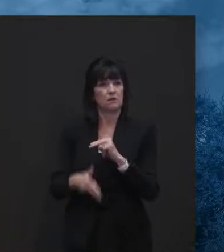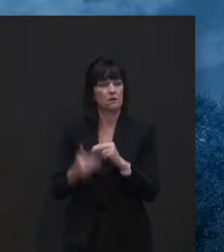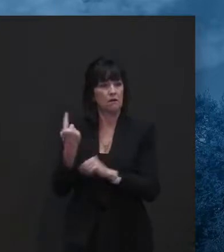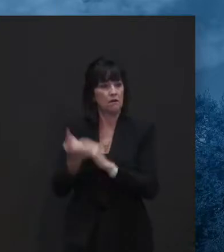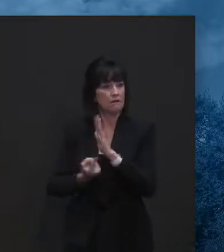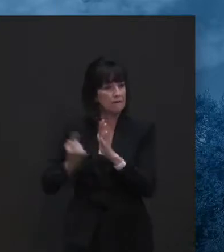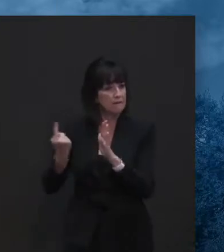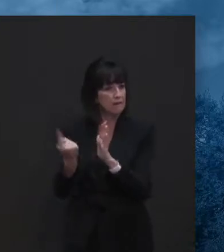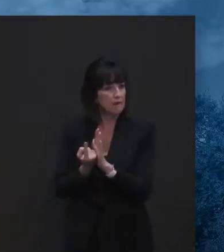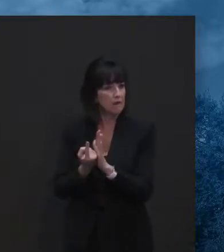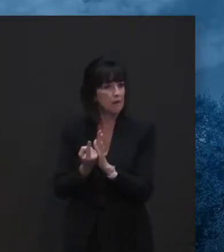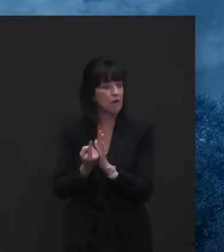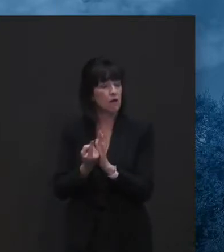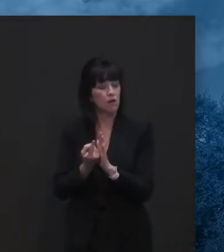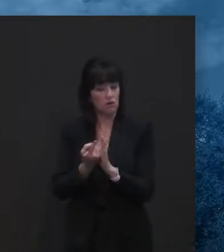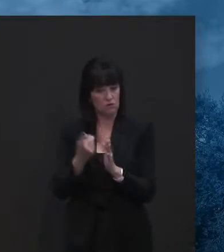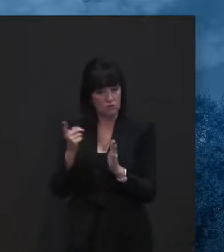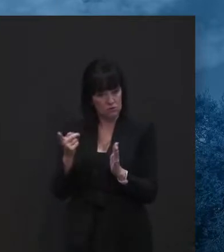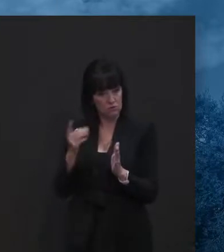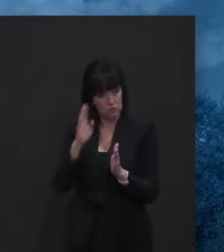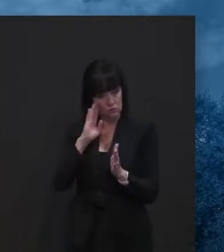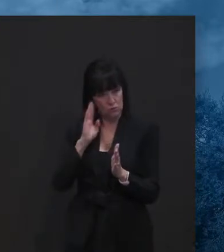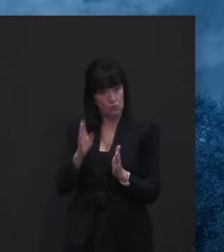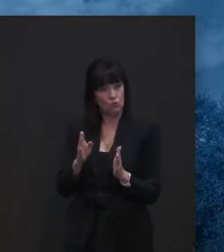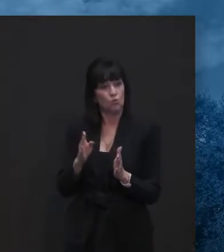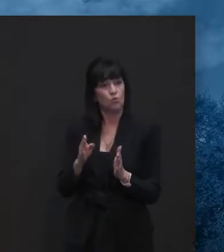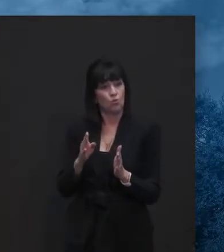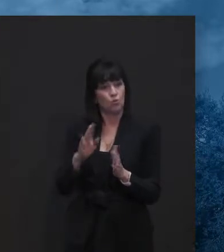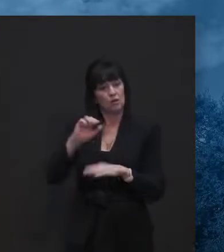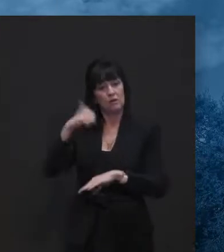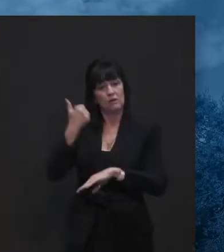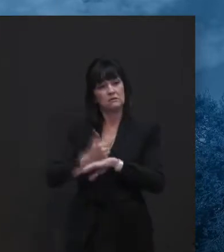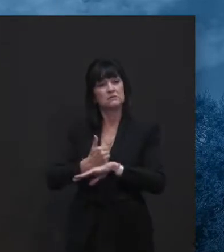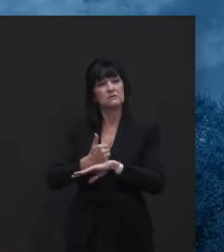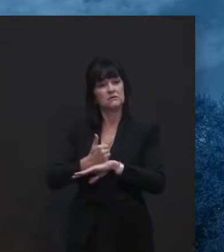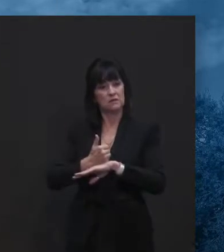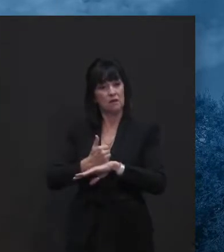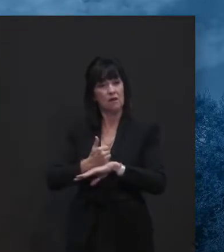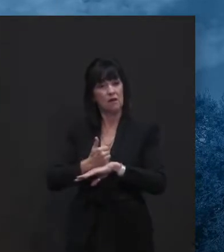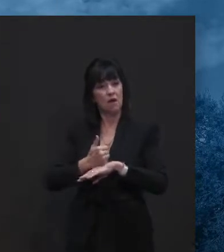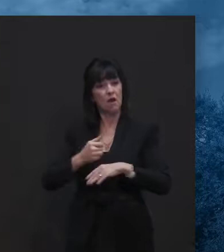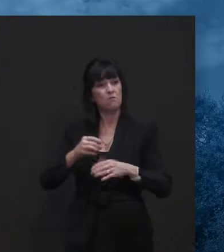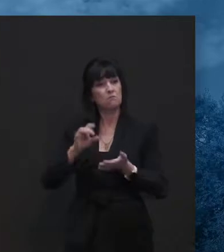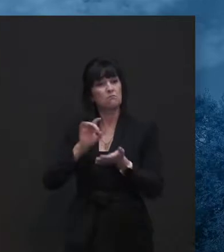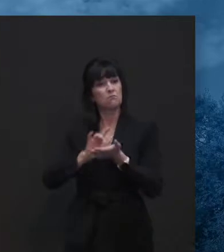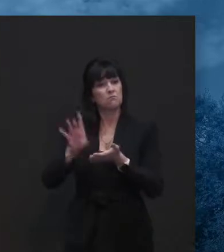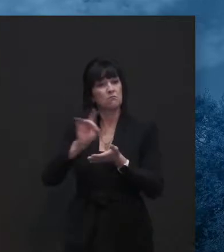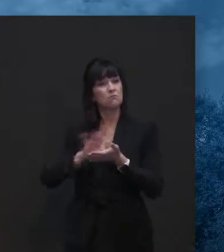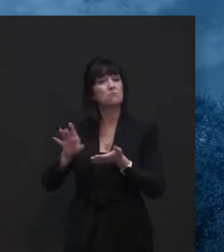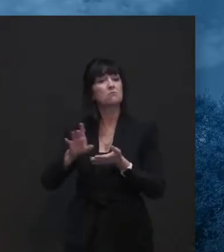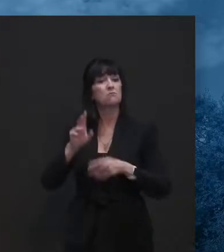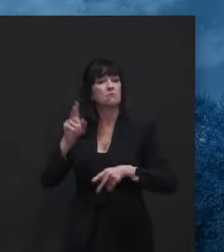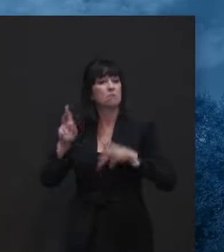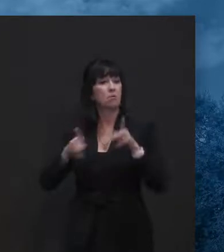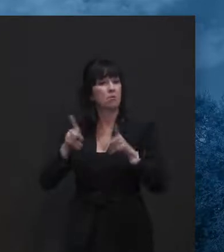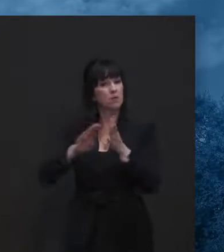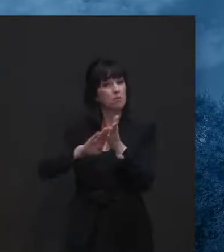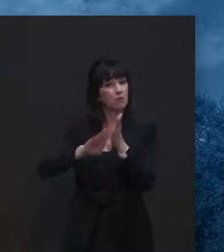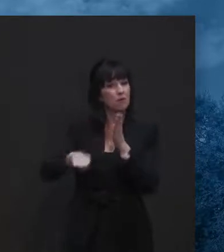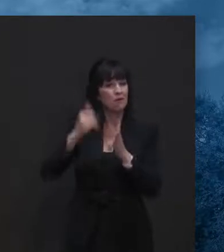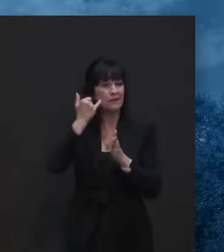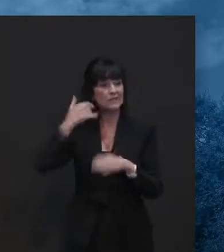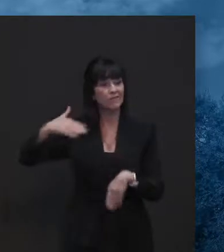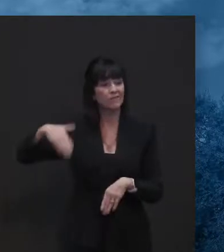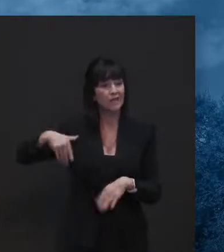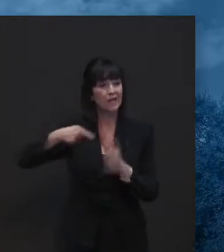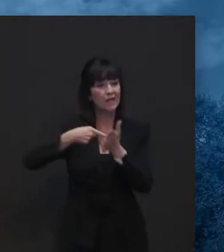any of those things back? Yeah, it's something we're gonna have to take a look at, Tom. It's not something that has been top of mind. Uh, we've really been focused on how